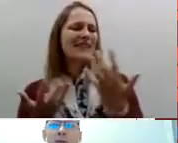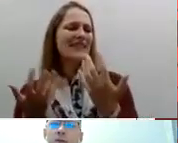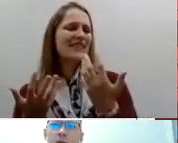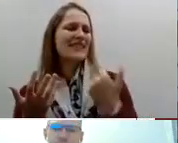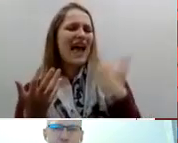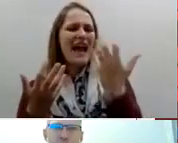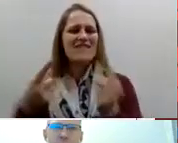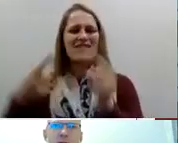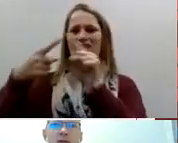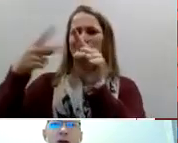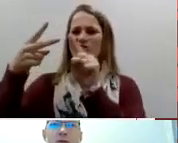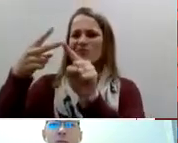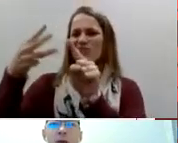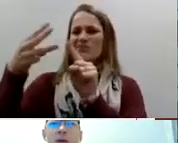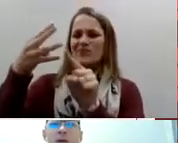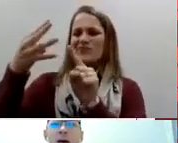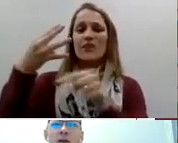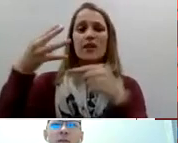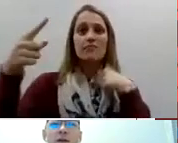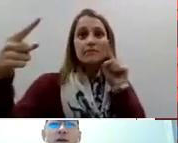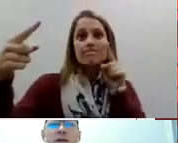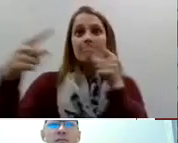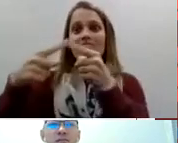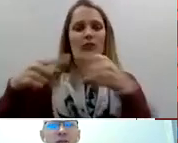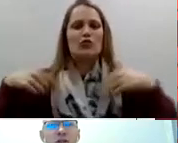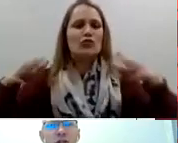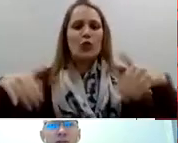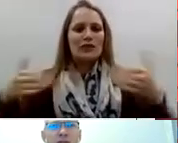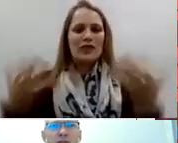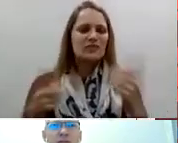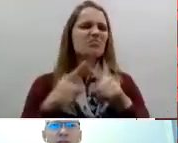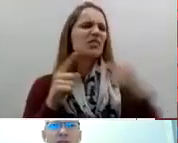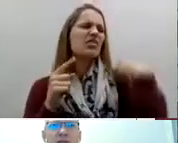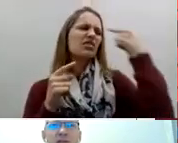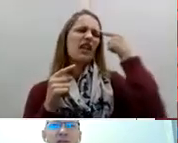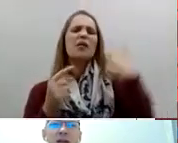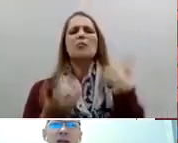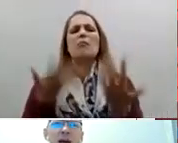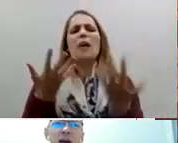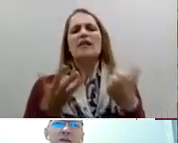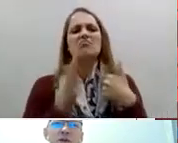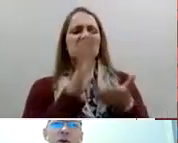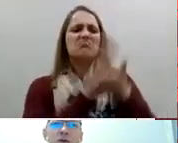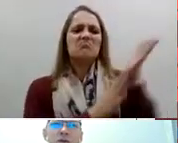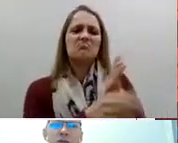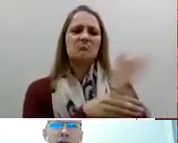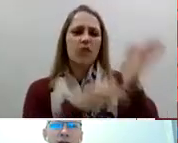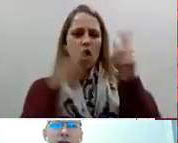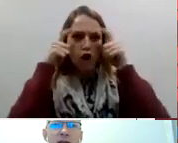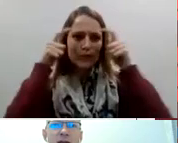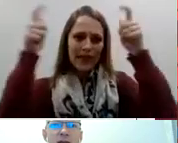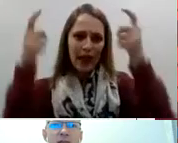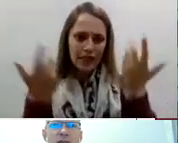food so I thought maybe I could be a chef and I had a few goals